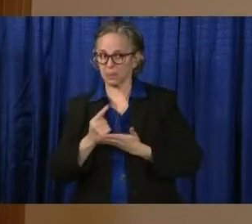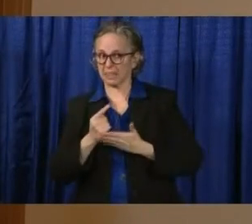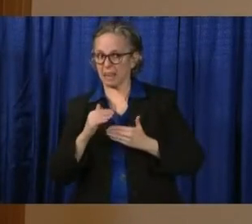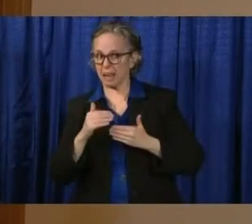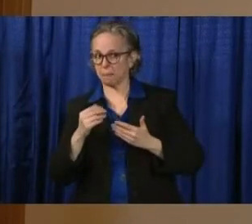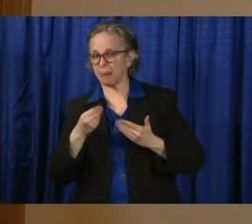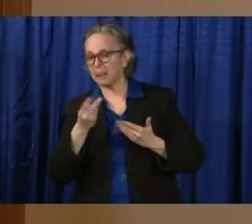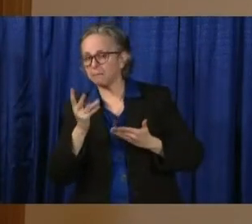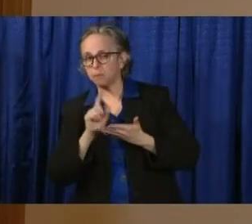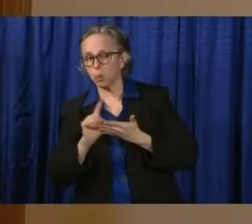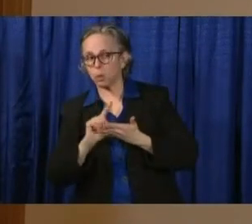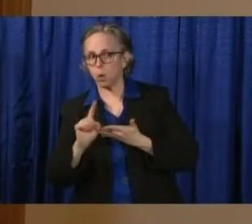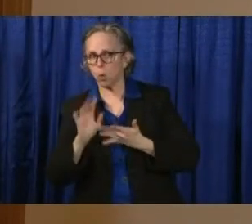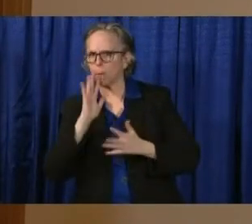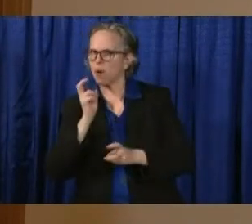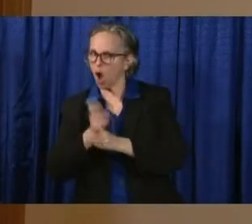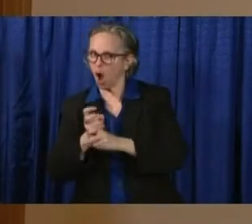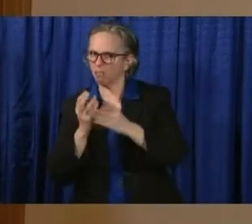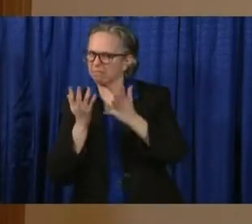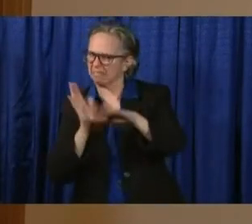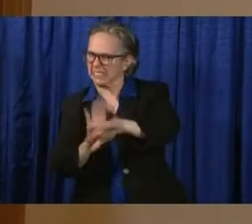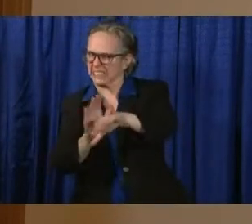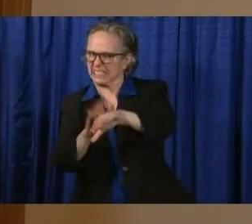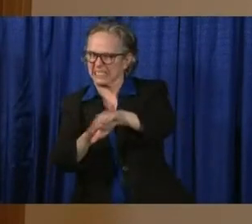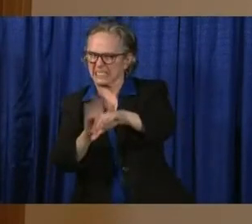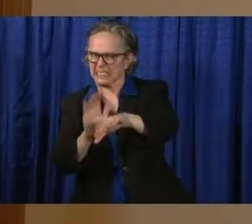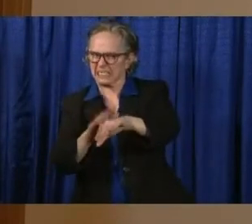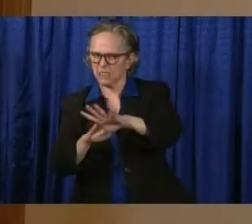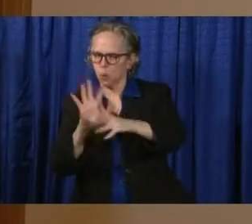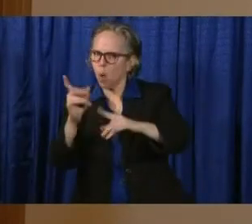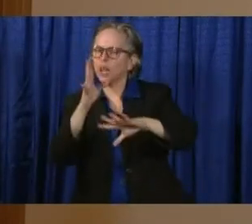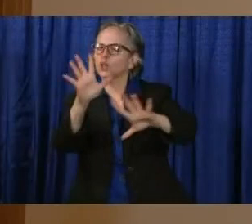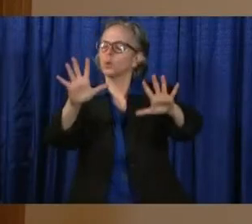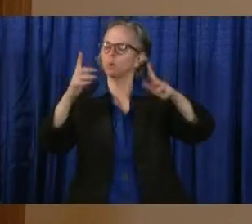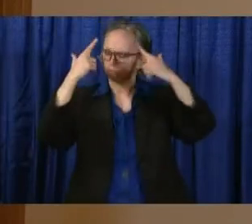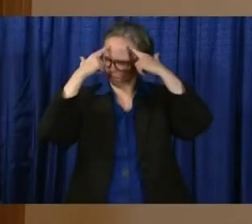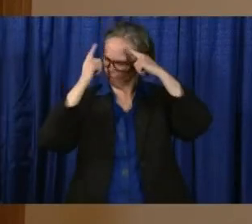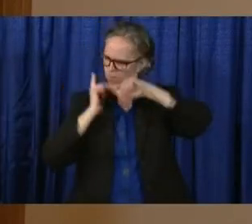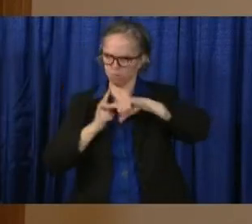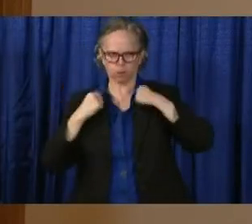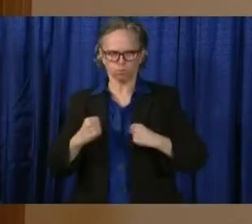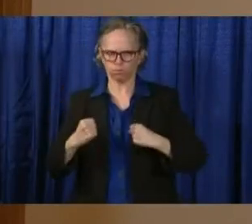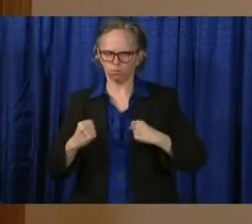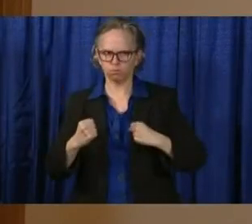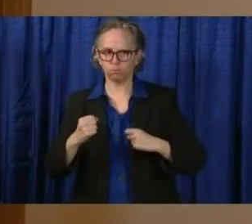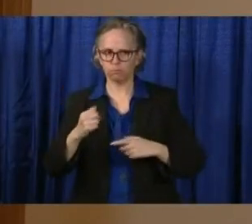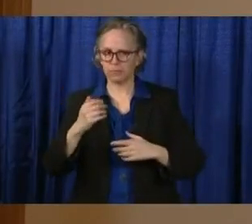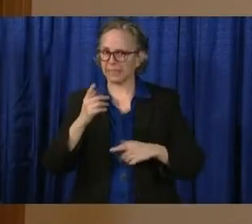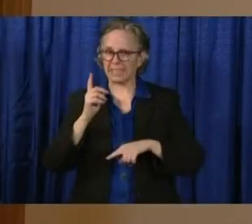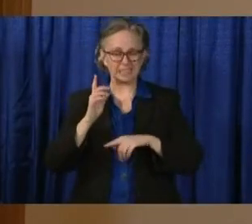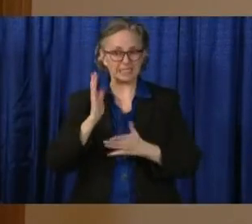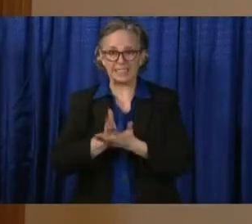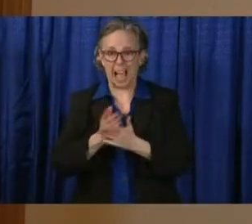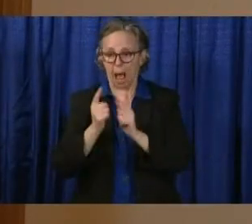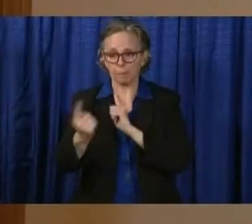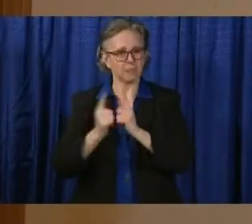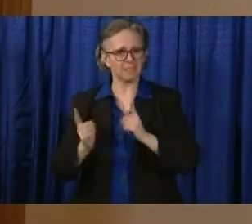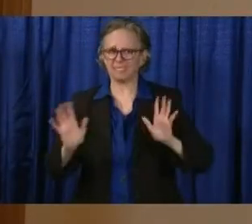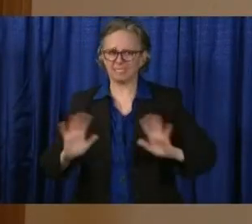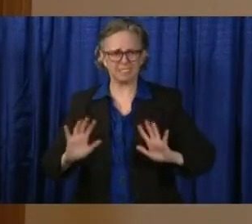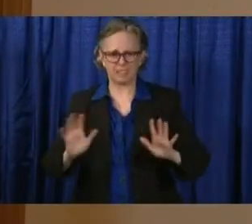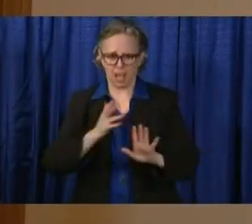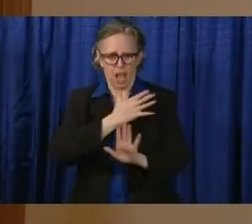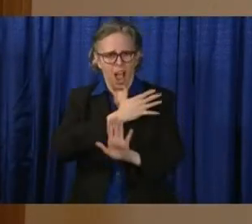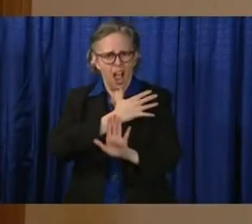optimistic in the sense of we can't let up. The moves we're making are taking so much pressure off our hospital